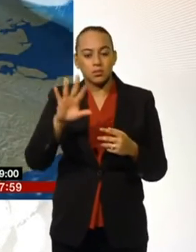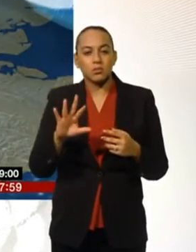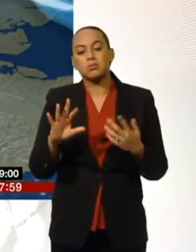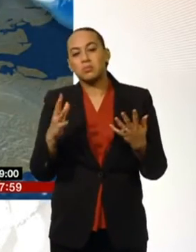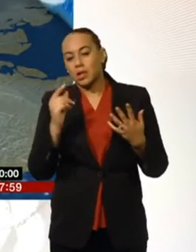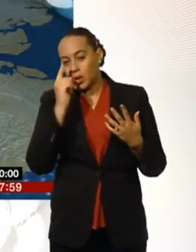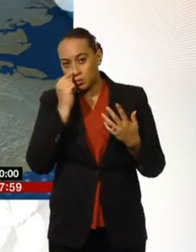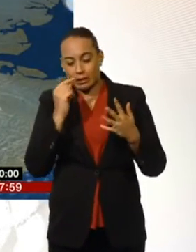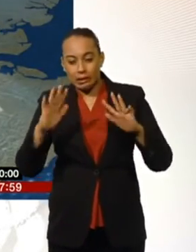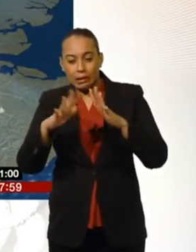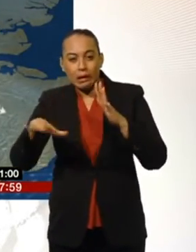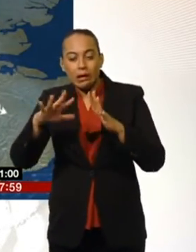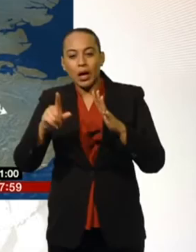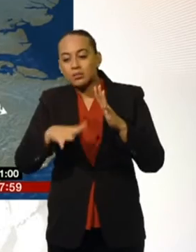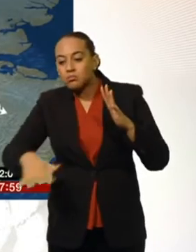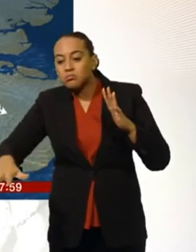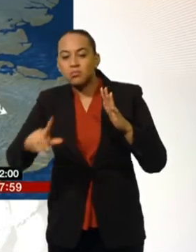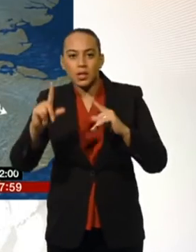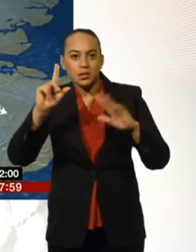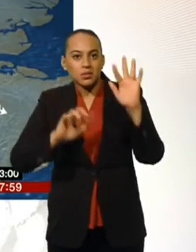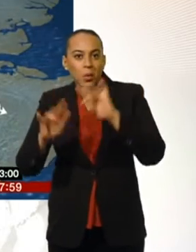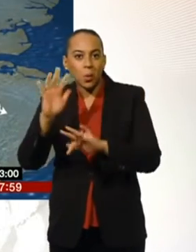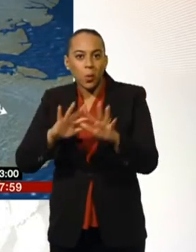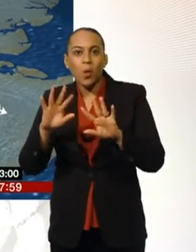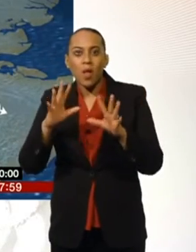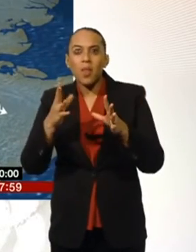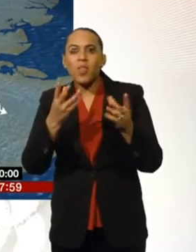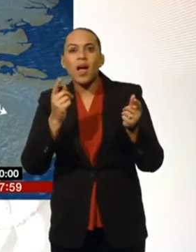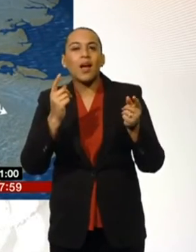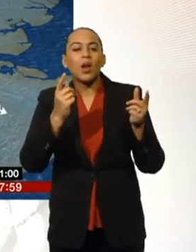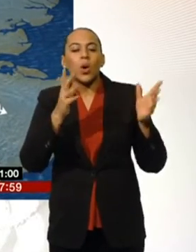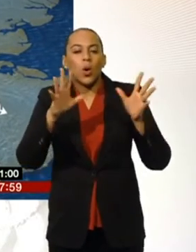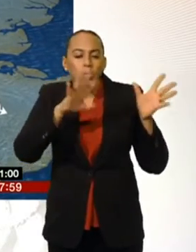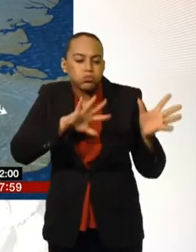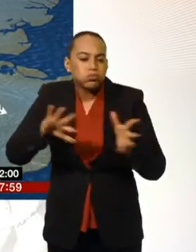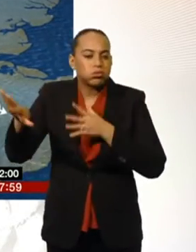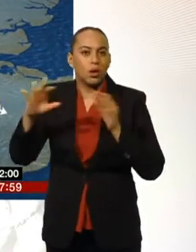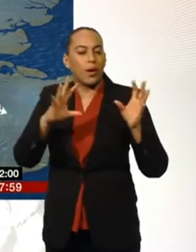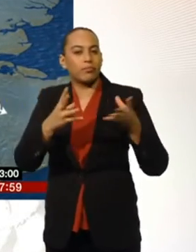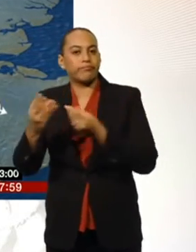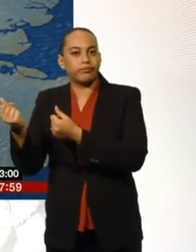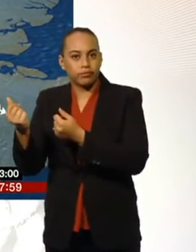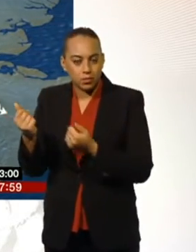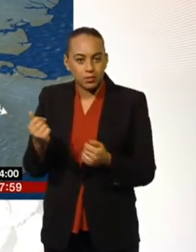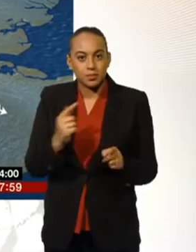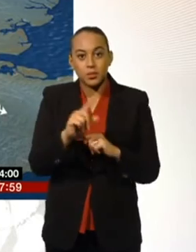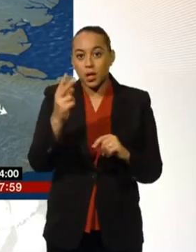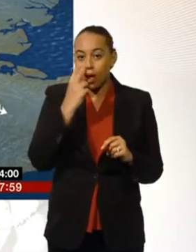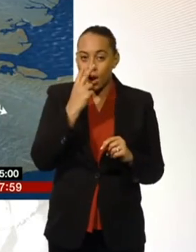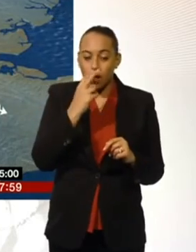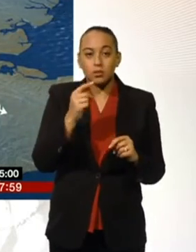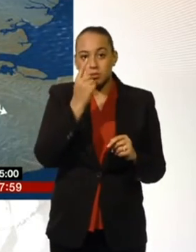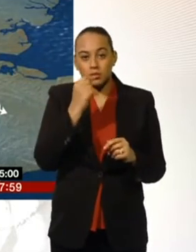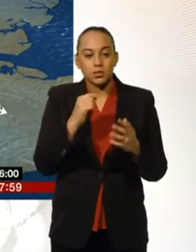short time for this evening, before that system pulls away again. So as we head through the course of the night, then it should stay mostly dry. few flakes of snow again possible